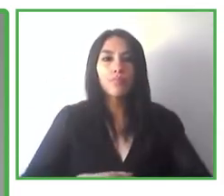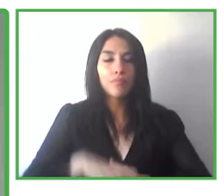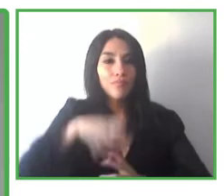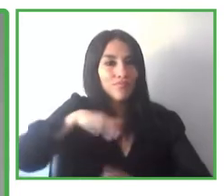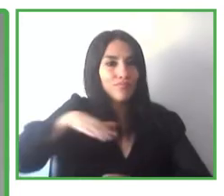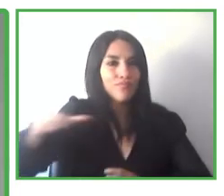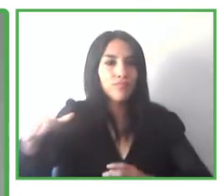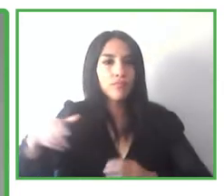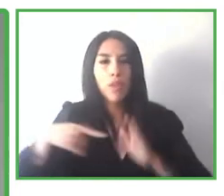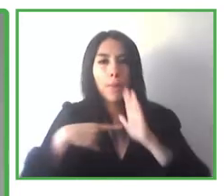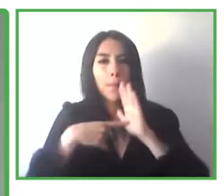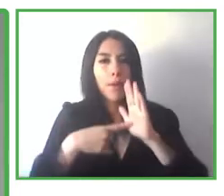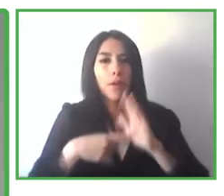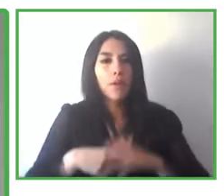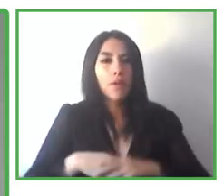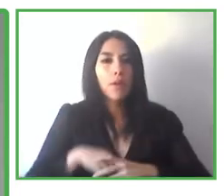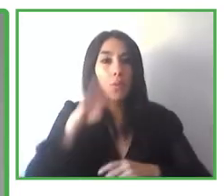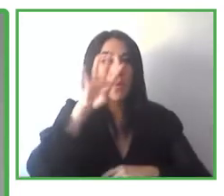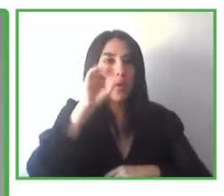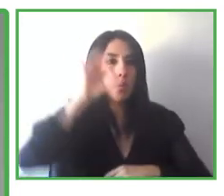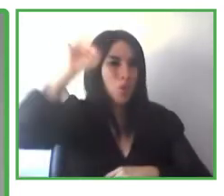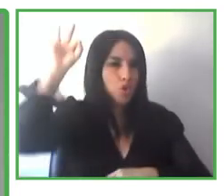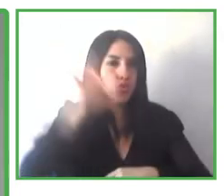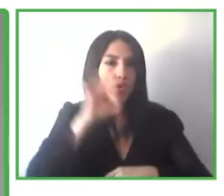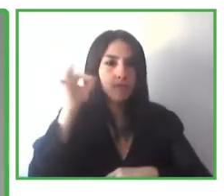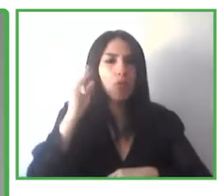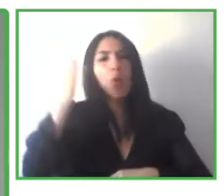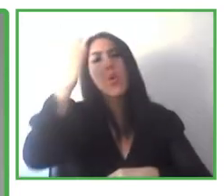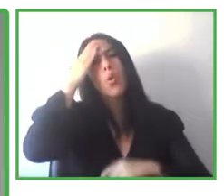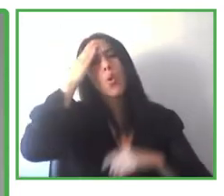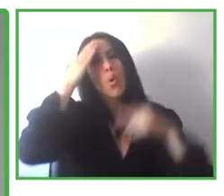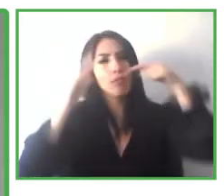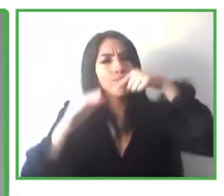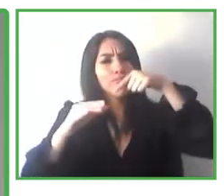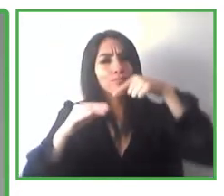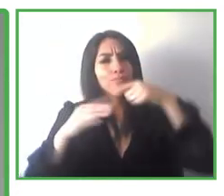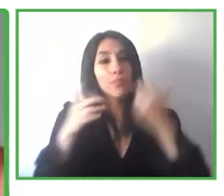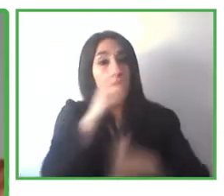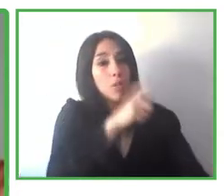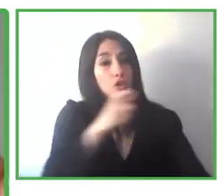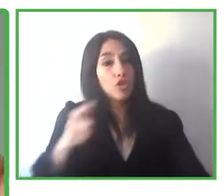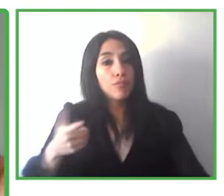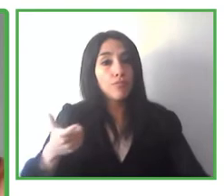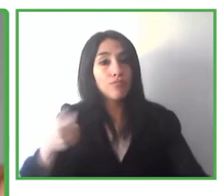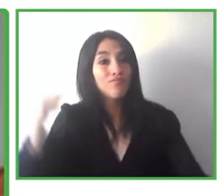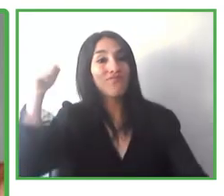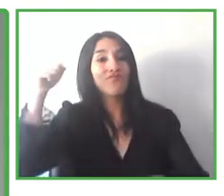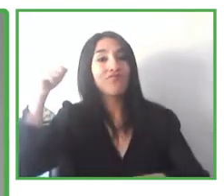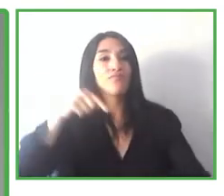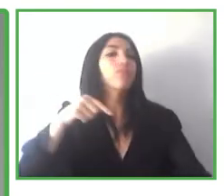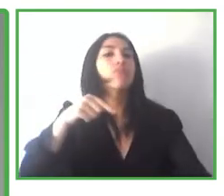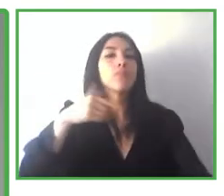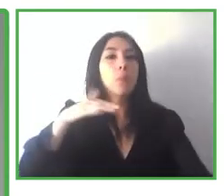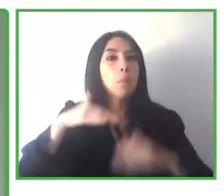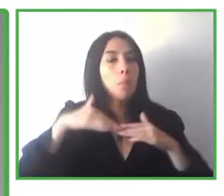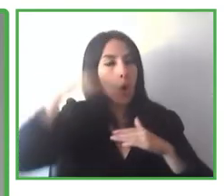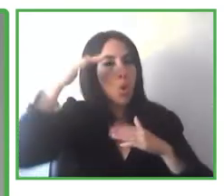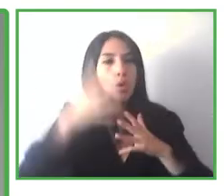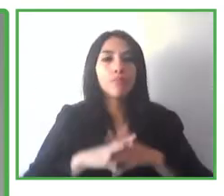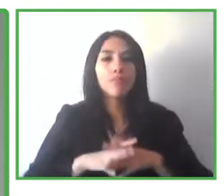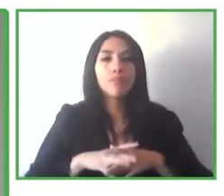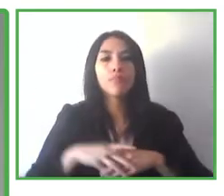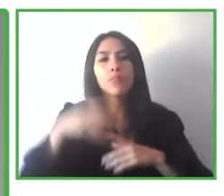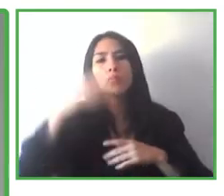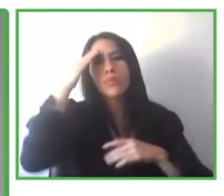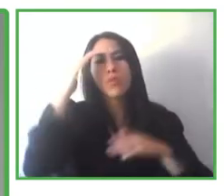of the education For instance, know that 40% of the population will grow older. there are countries where